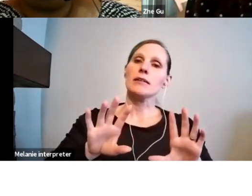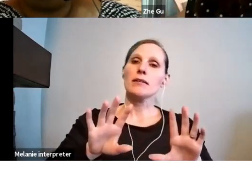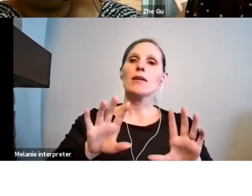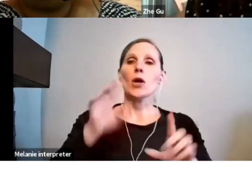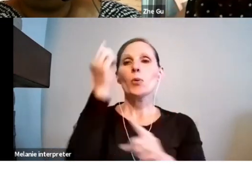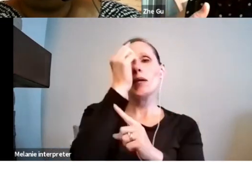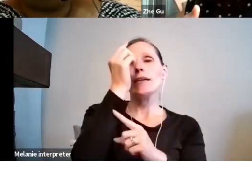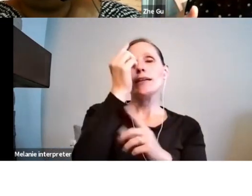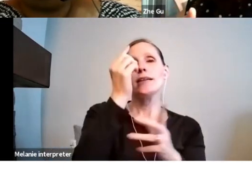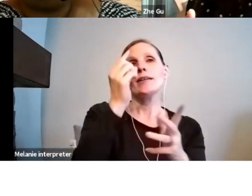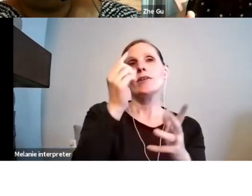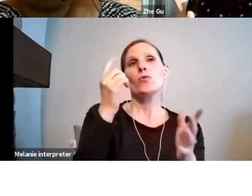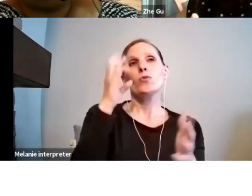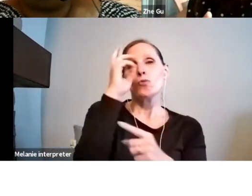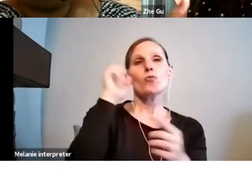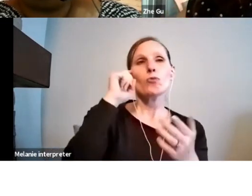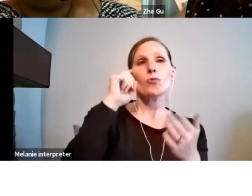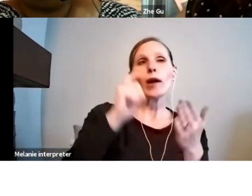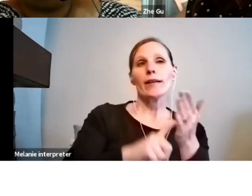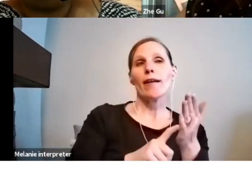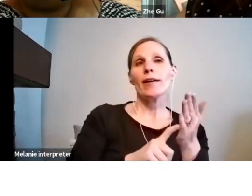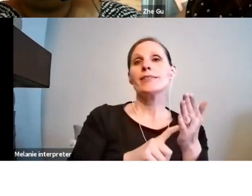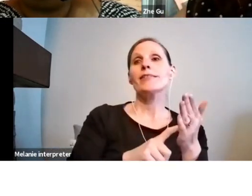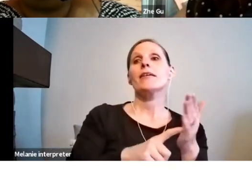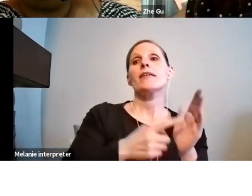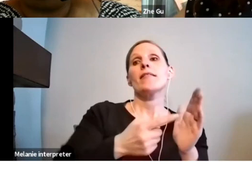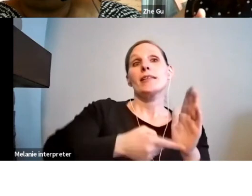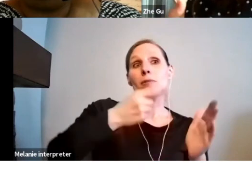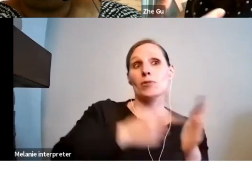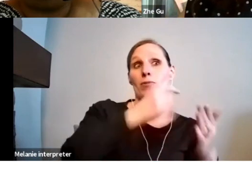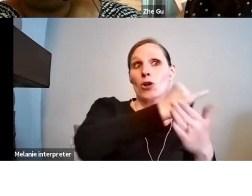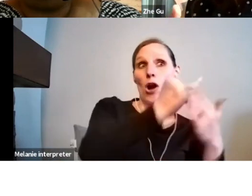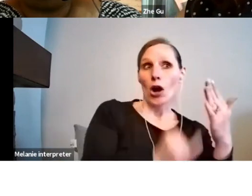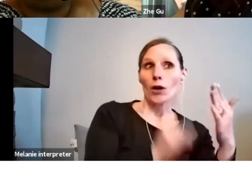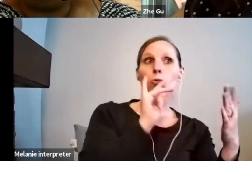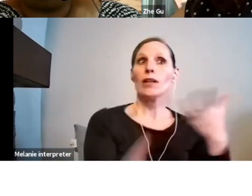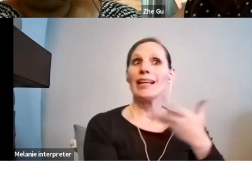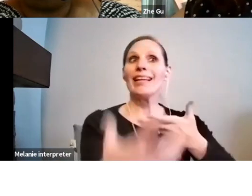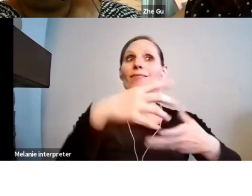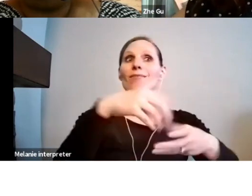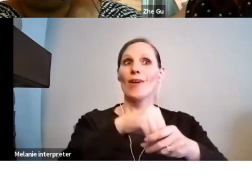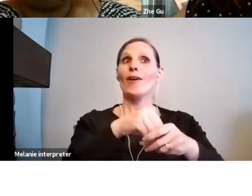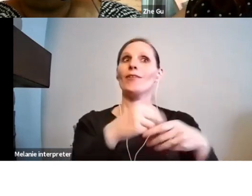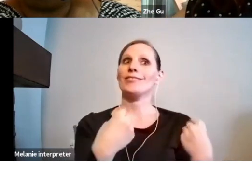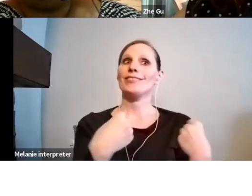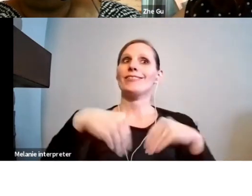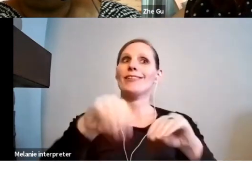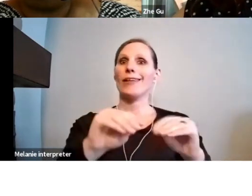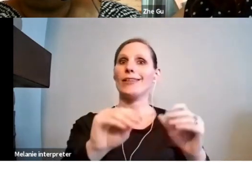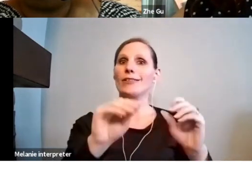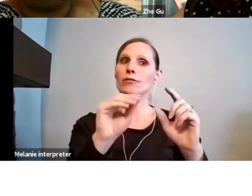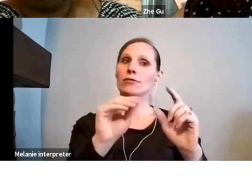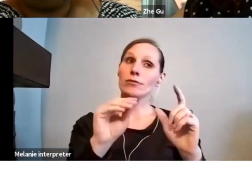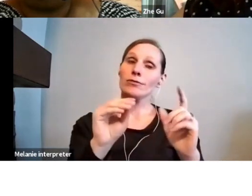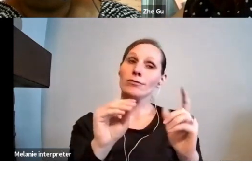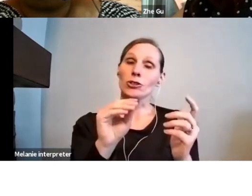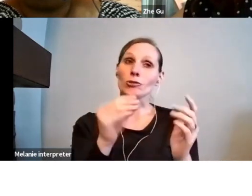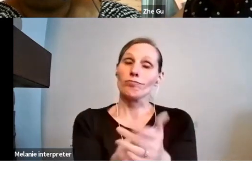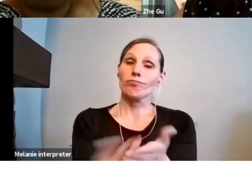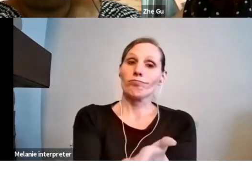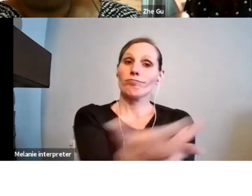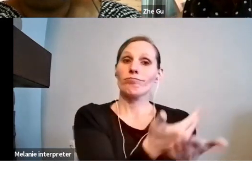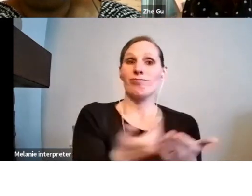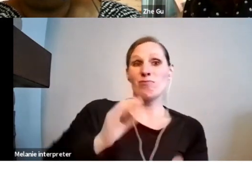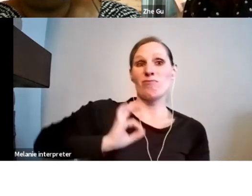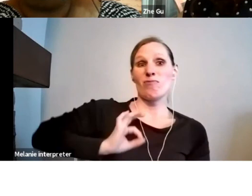aspect to making a practice work in terms of needing to generate revenue. If we